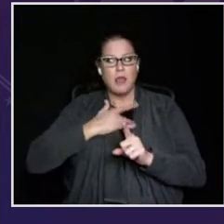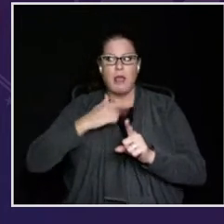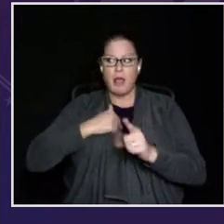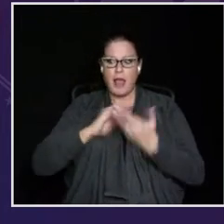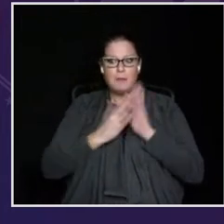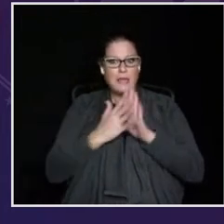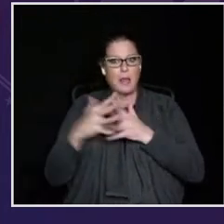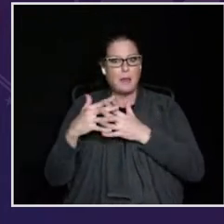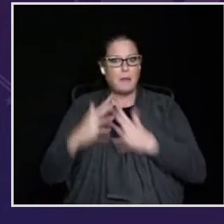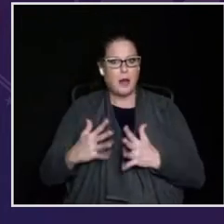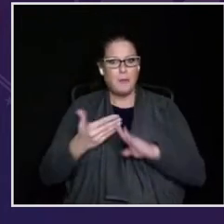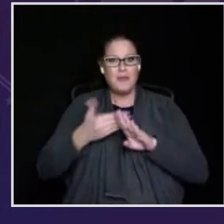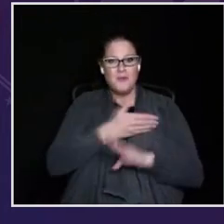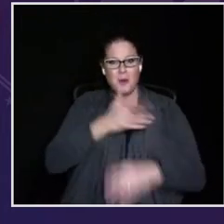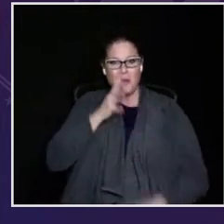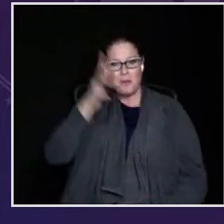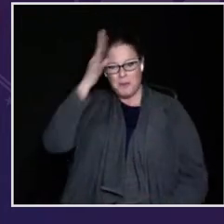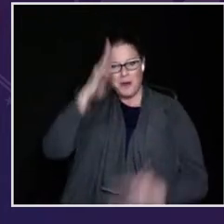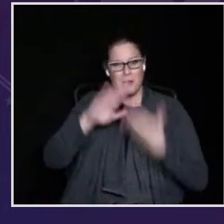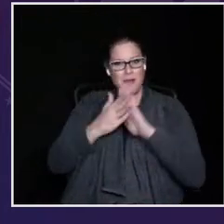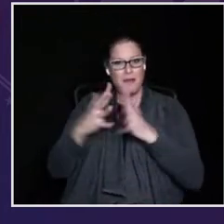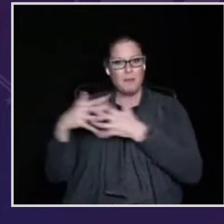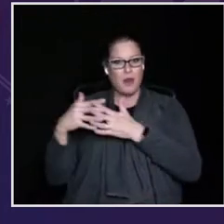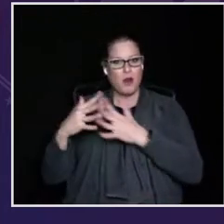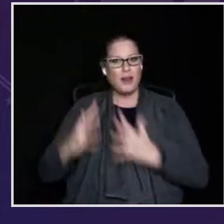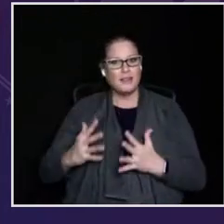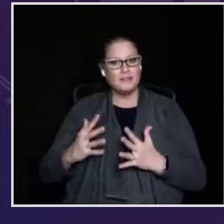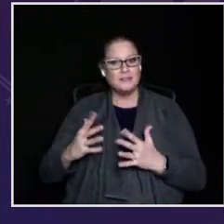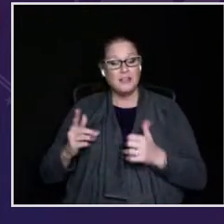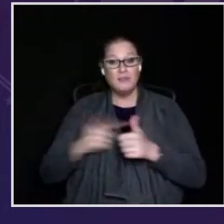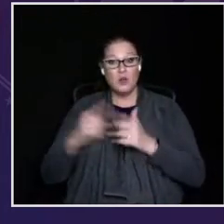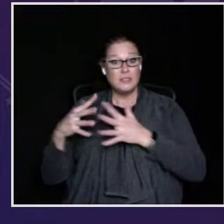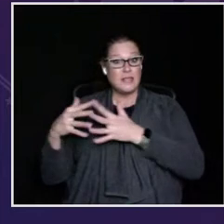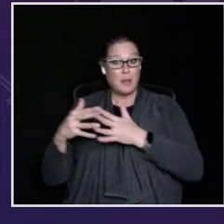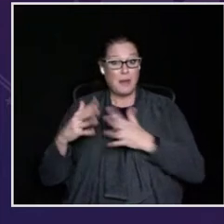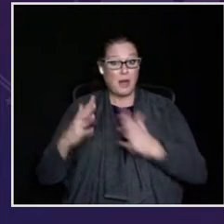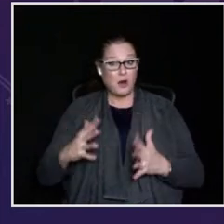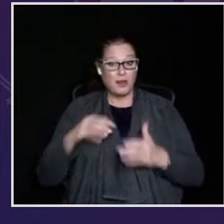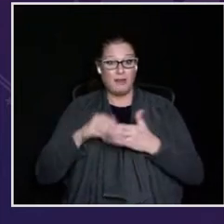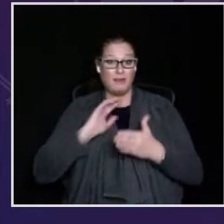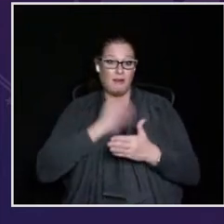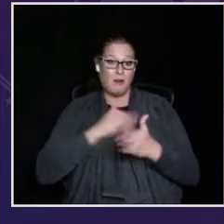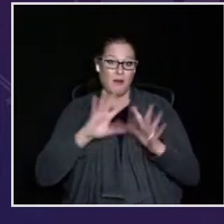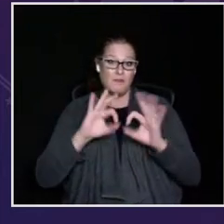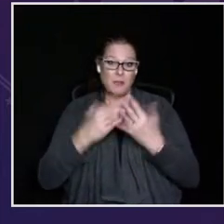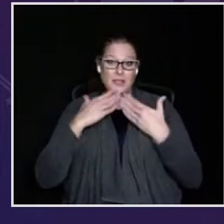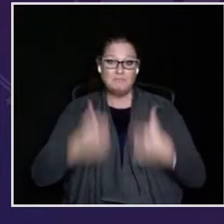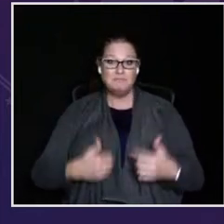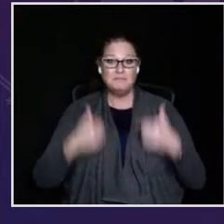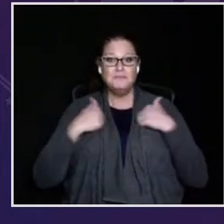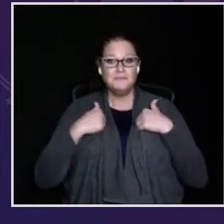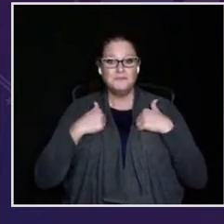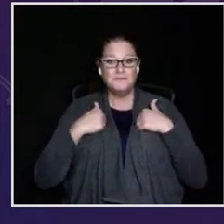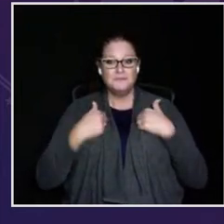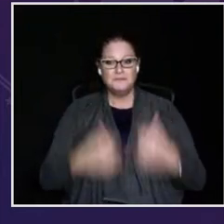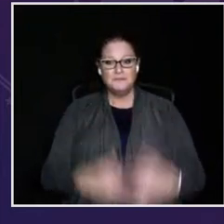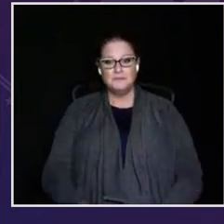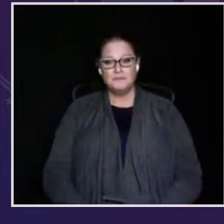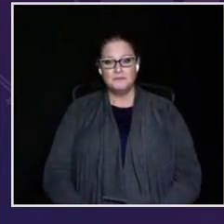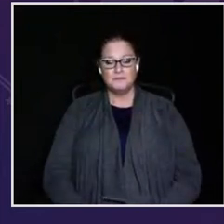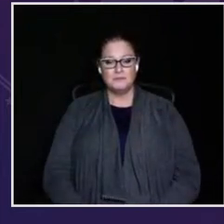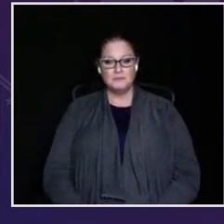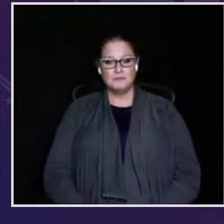filling out that paperwork, that it occurred to me that I became an American before my parents, the very first